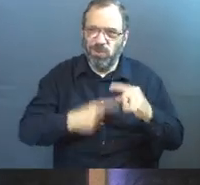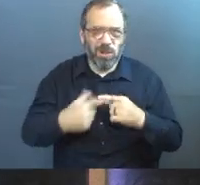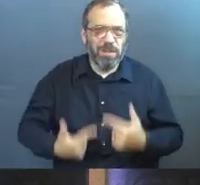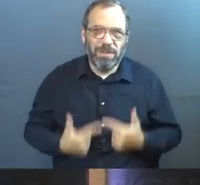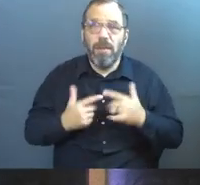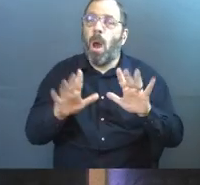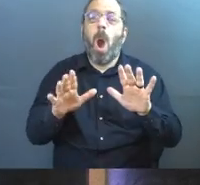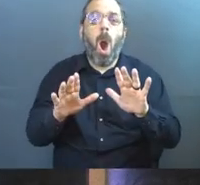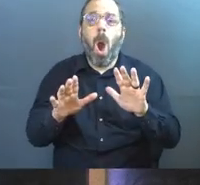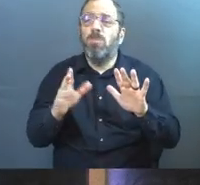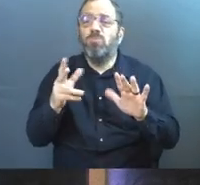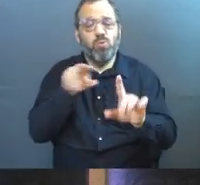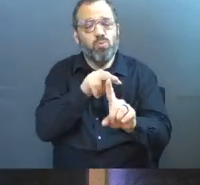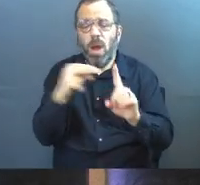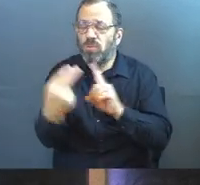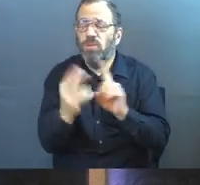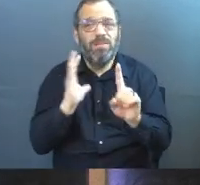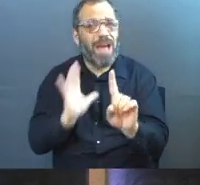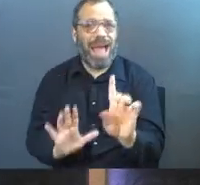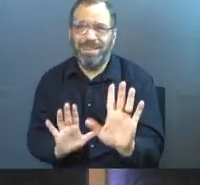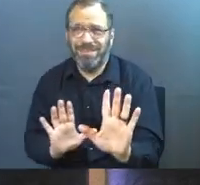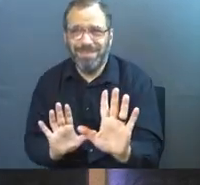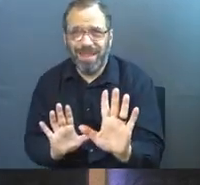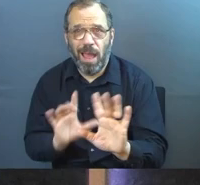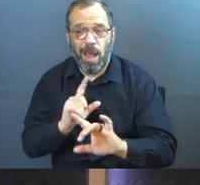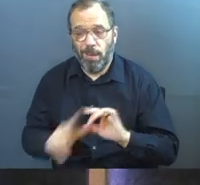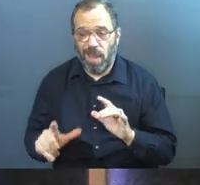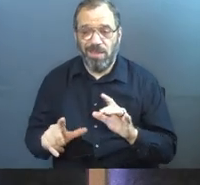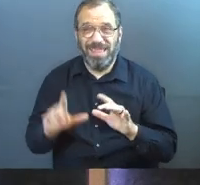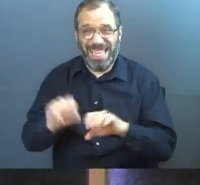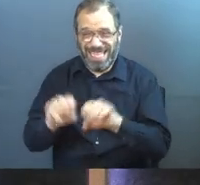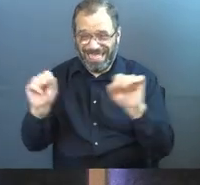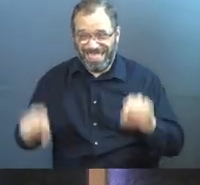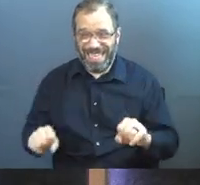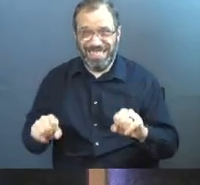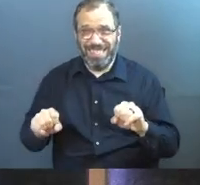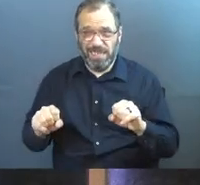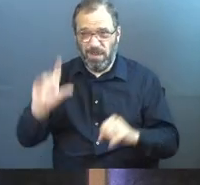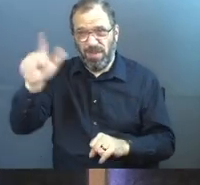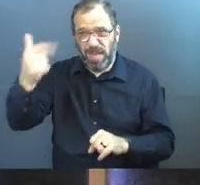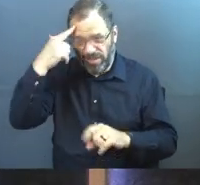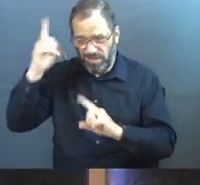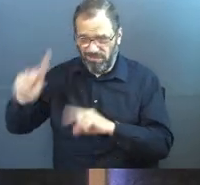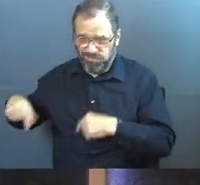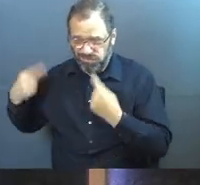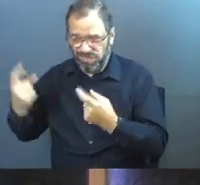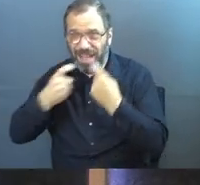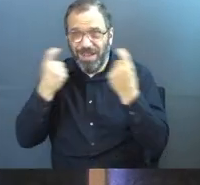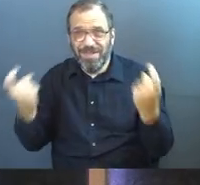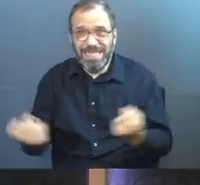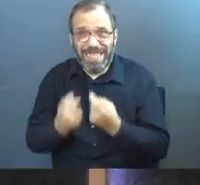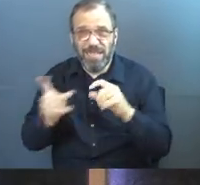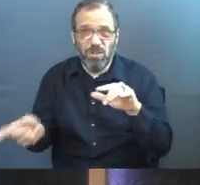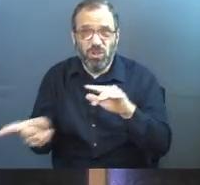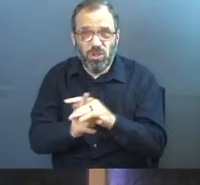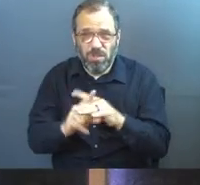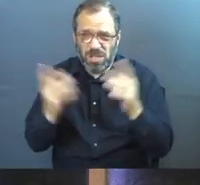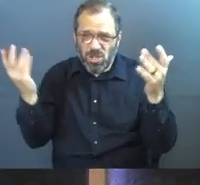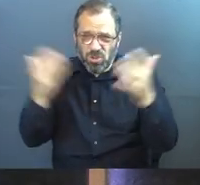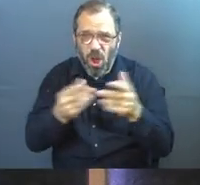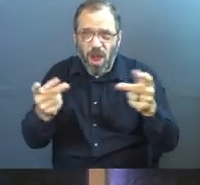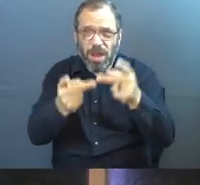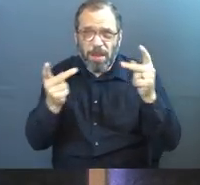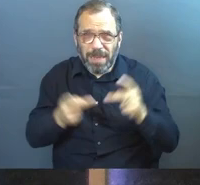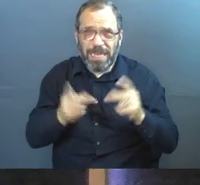I mean, you can look at it that way if you want to, but this broken system, broken since the fall and the first sin is a dark